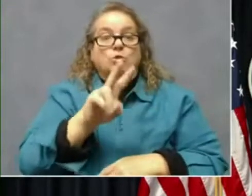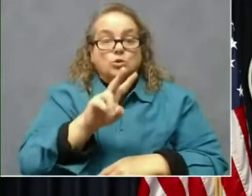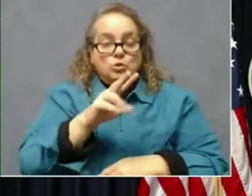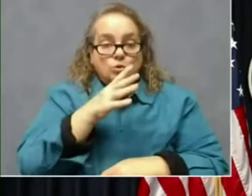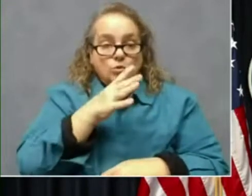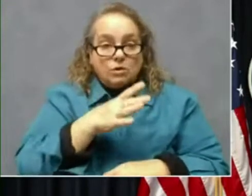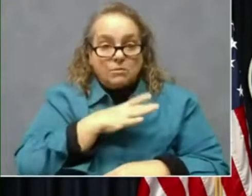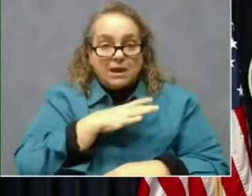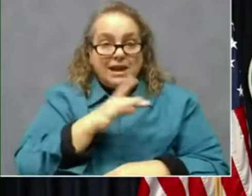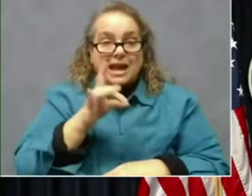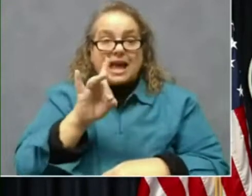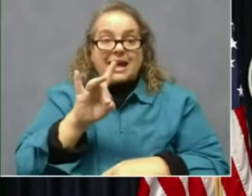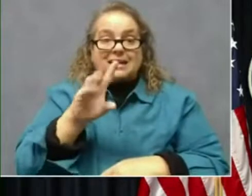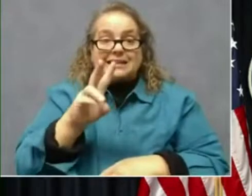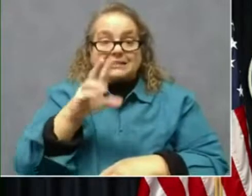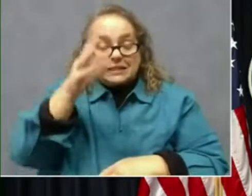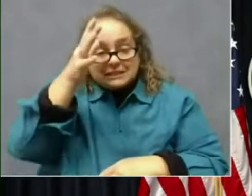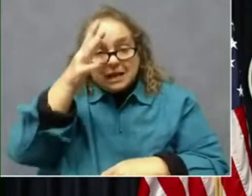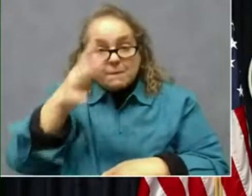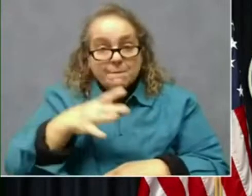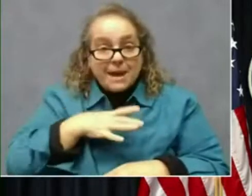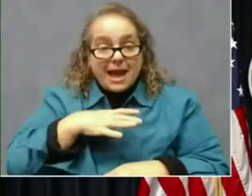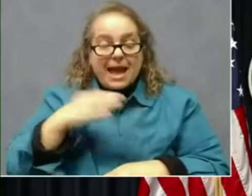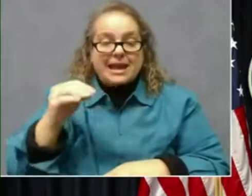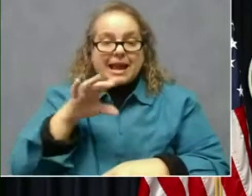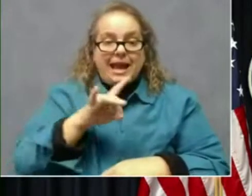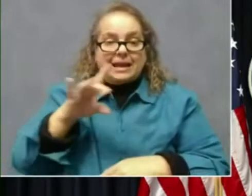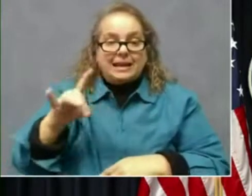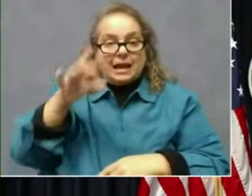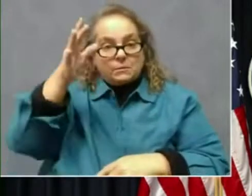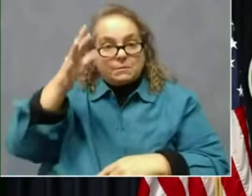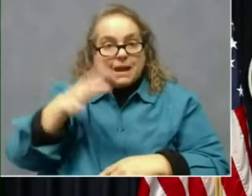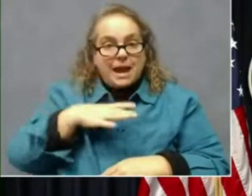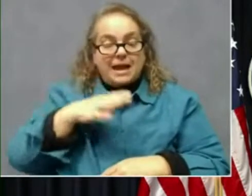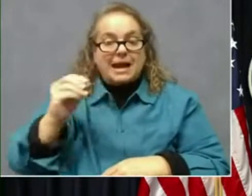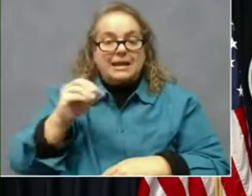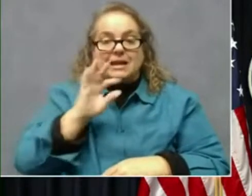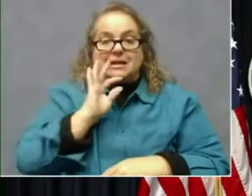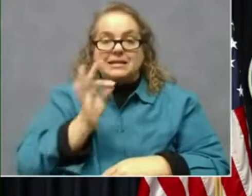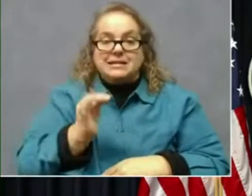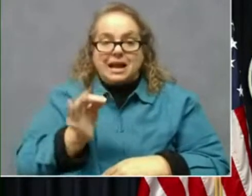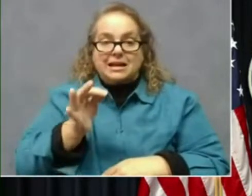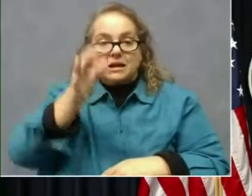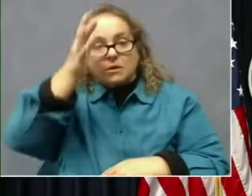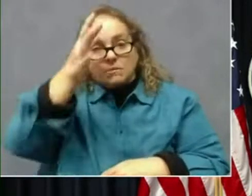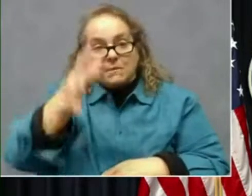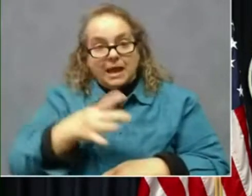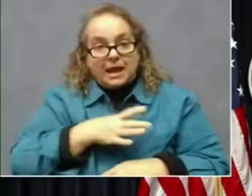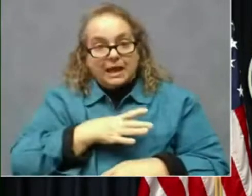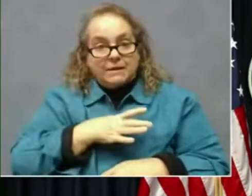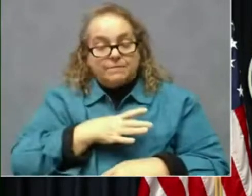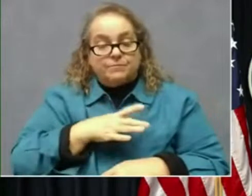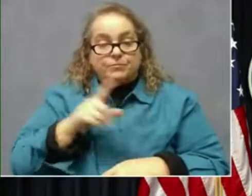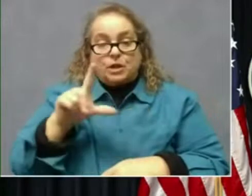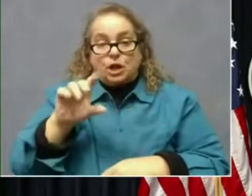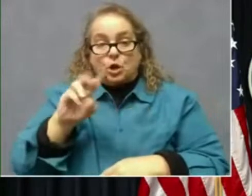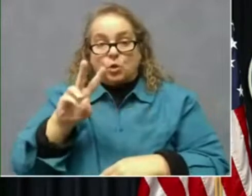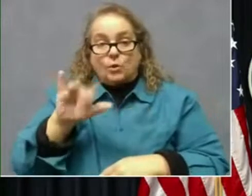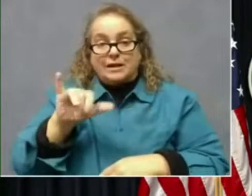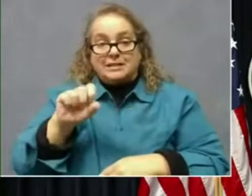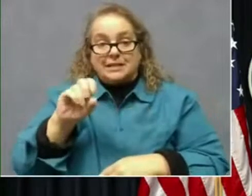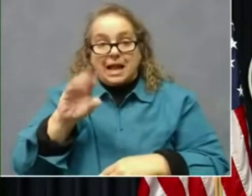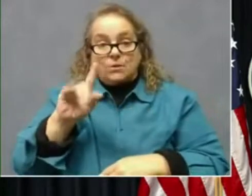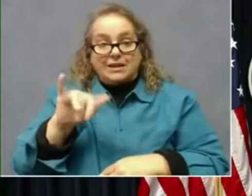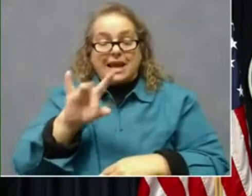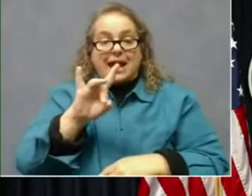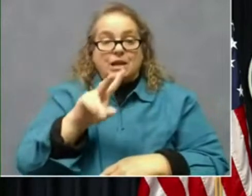86-year-old man, an 88-year-old man, and a 90-year-old man. In Lewis County, we lost an 82-year-old